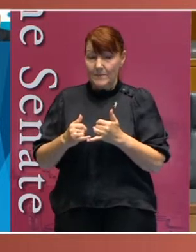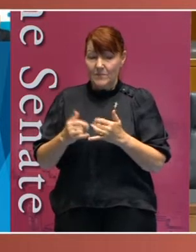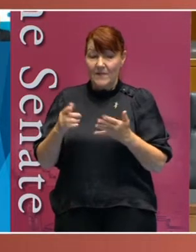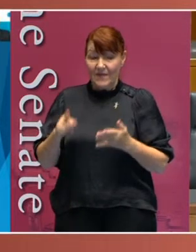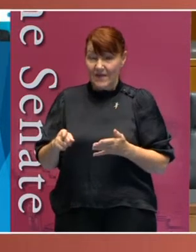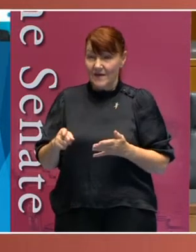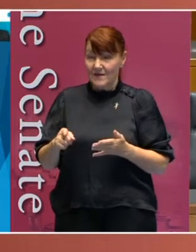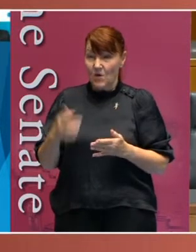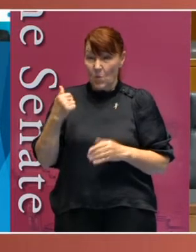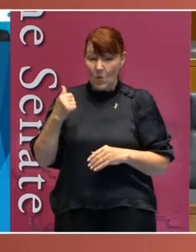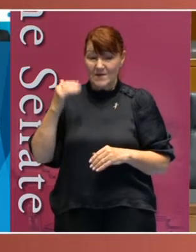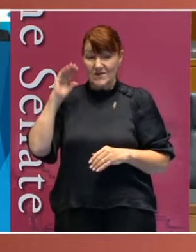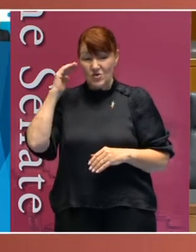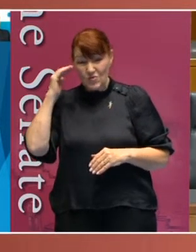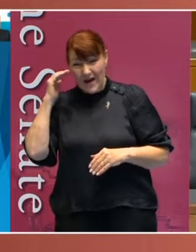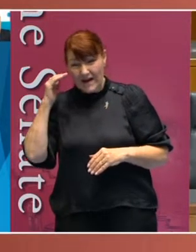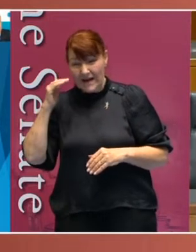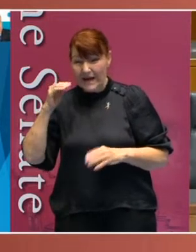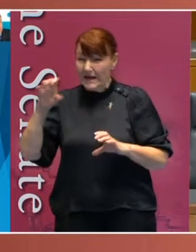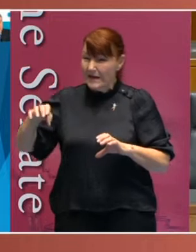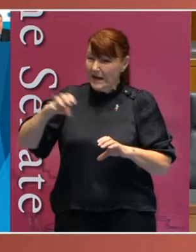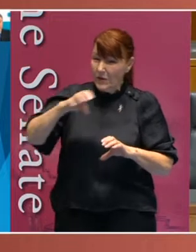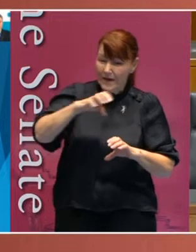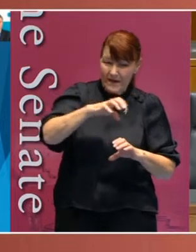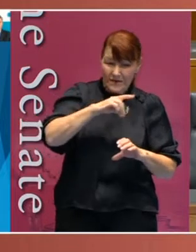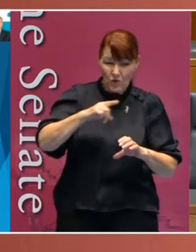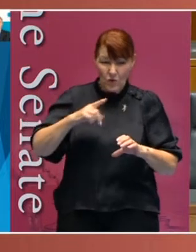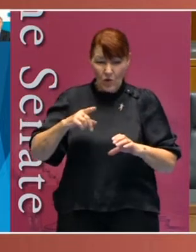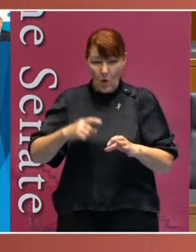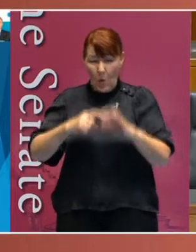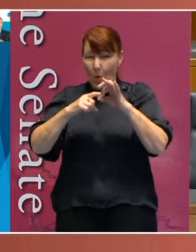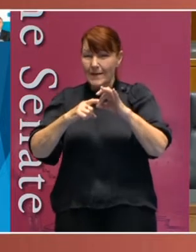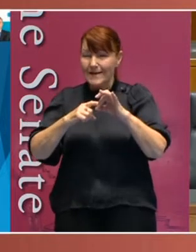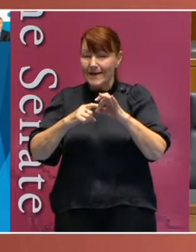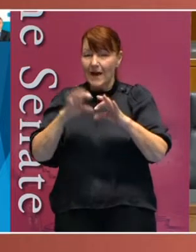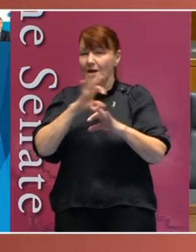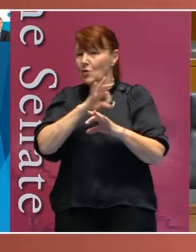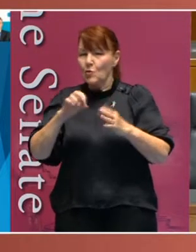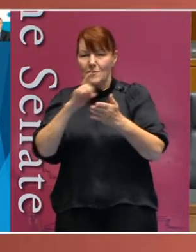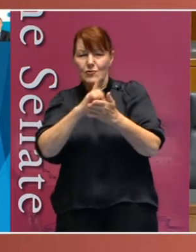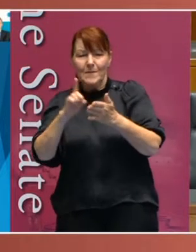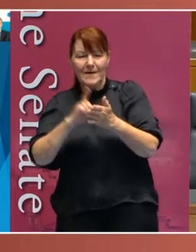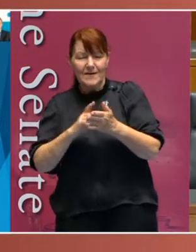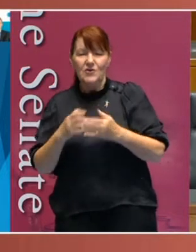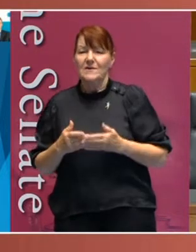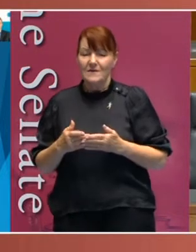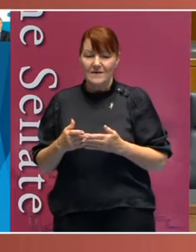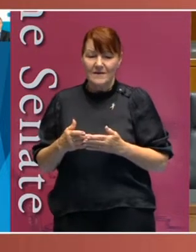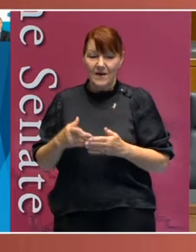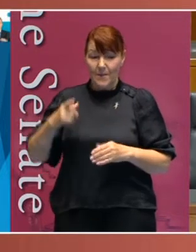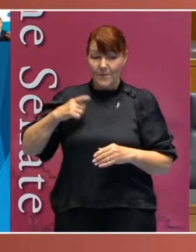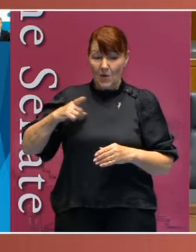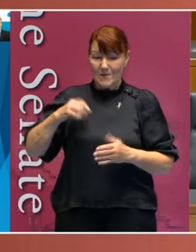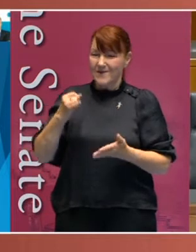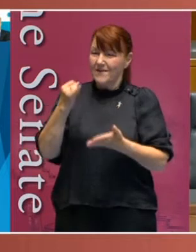was struggling in areas to do with quality and non-discrimination, in part because of the failure